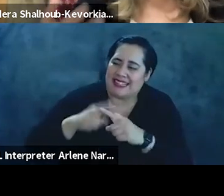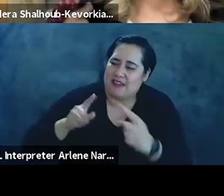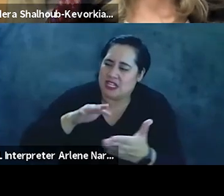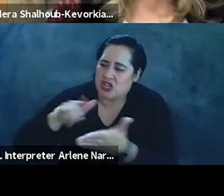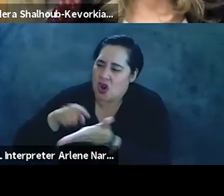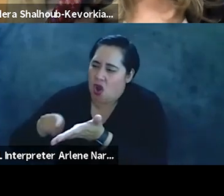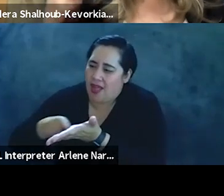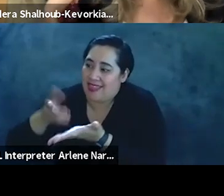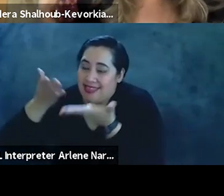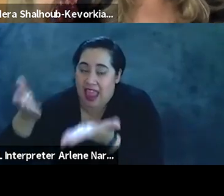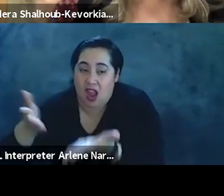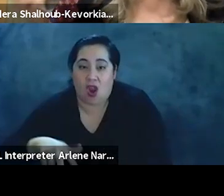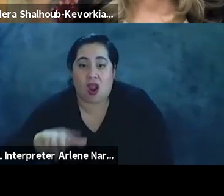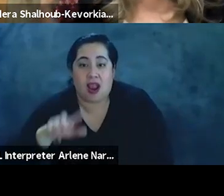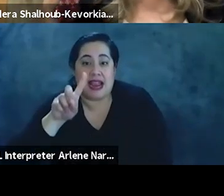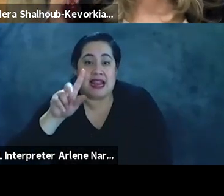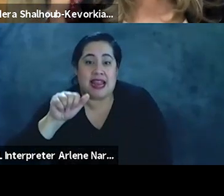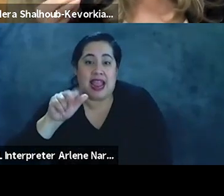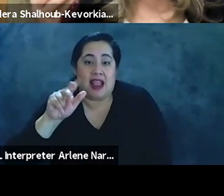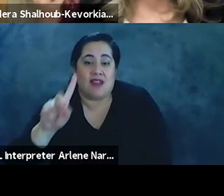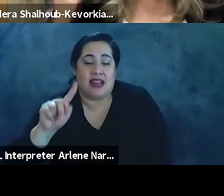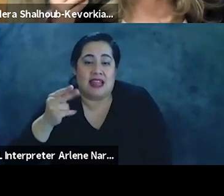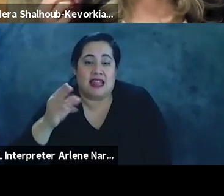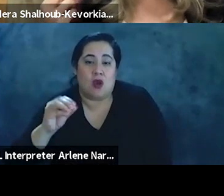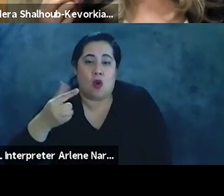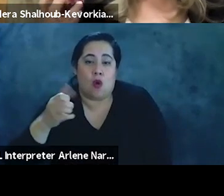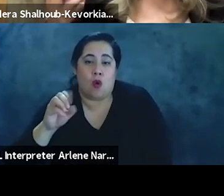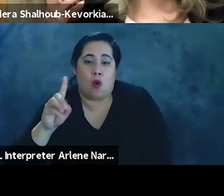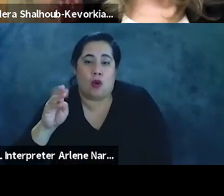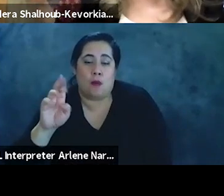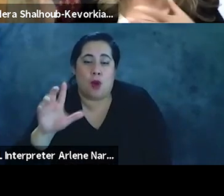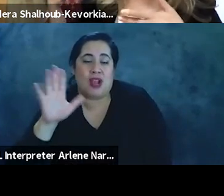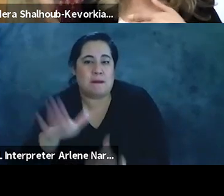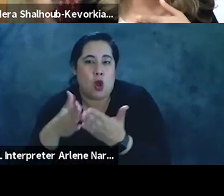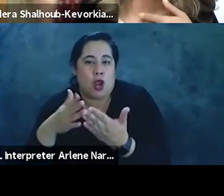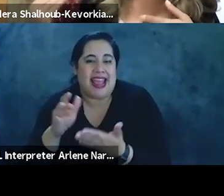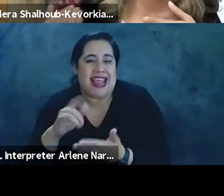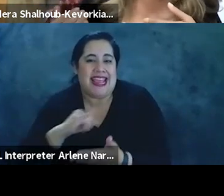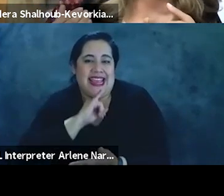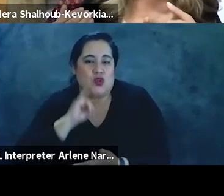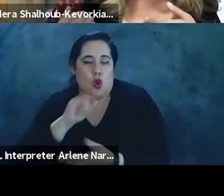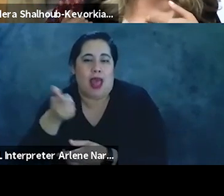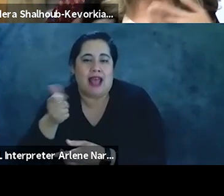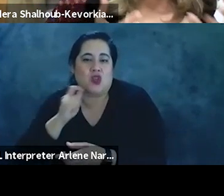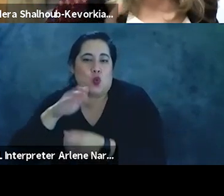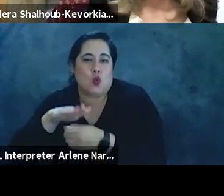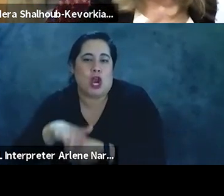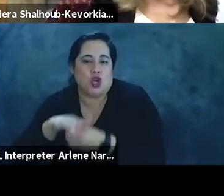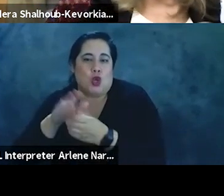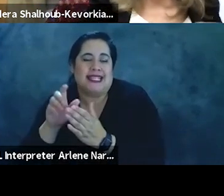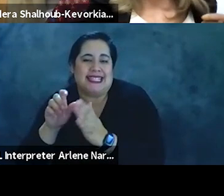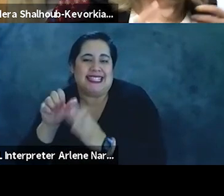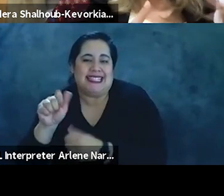david teo goldberg's book on on israel as a racial state was it was long time ago and